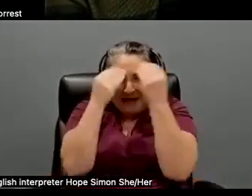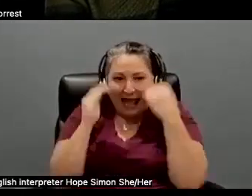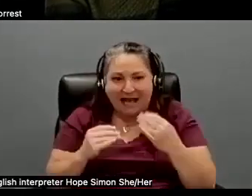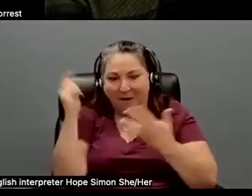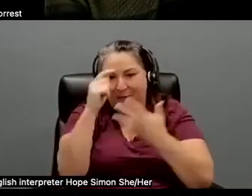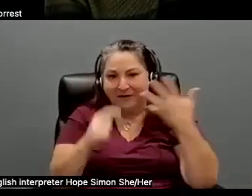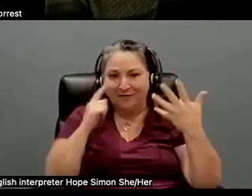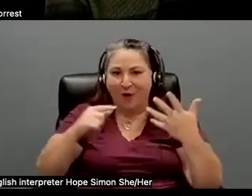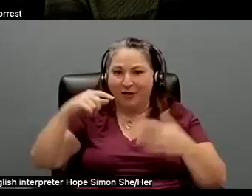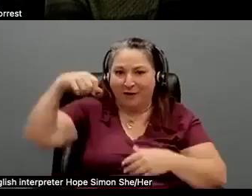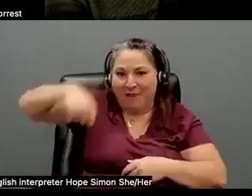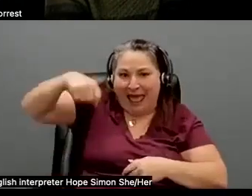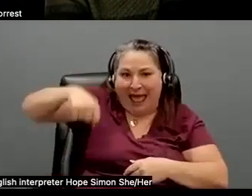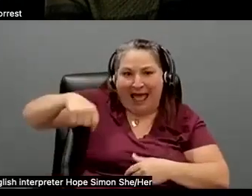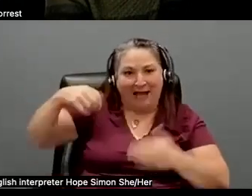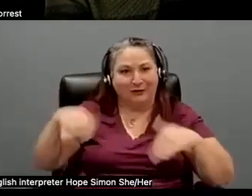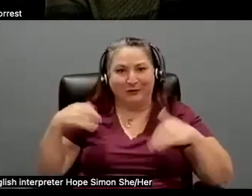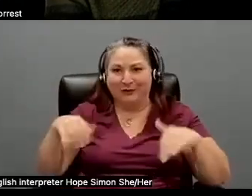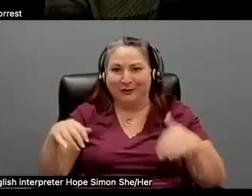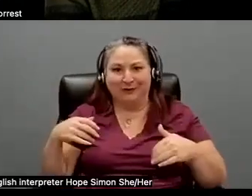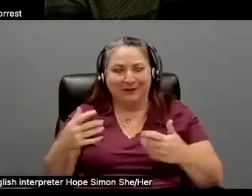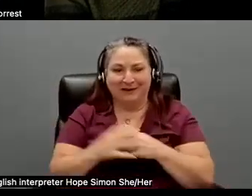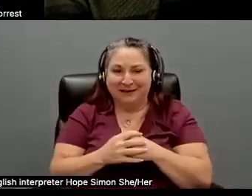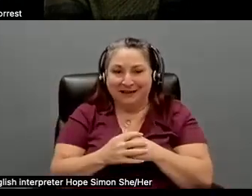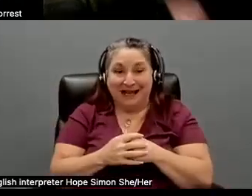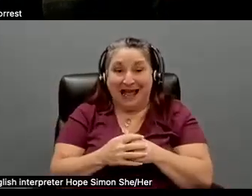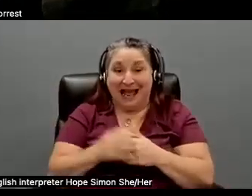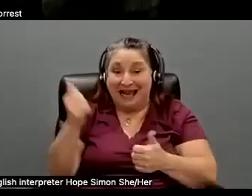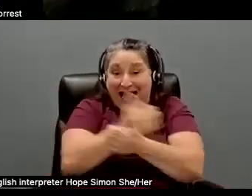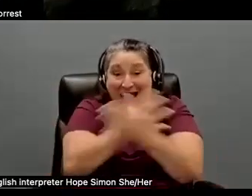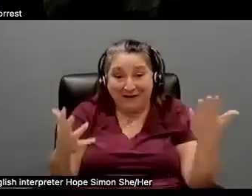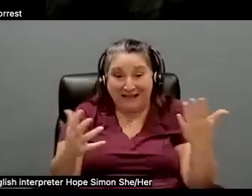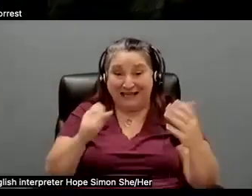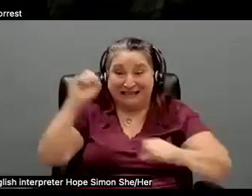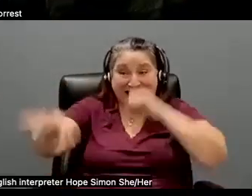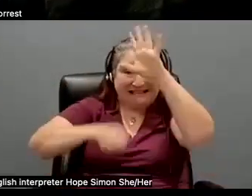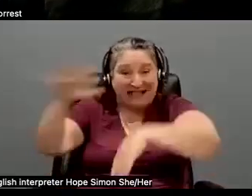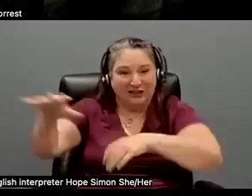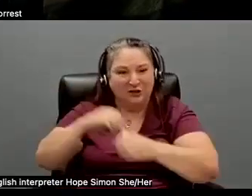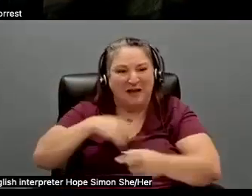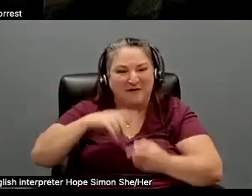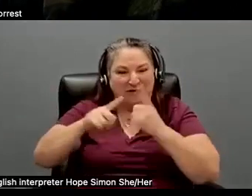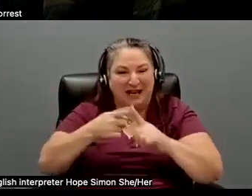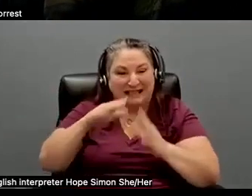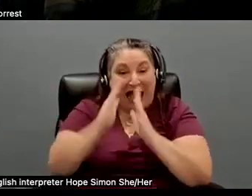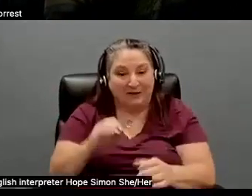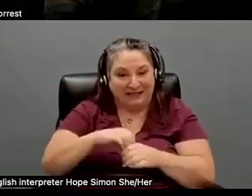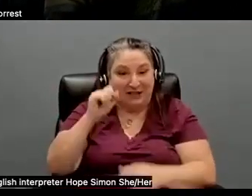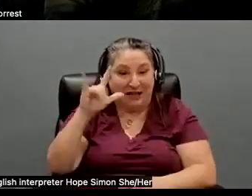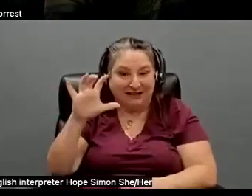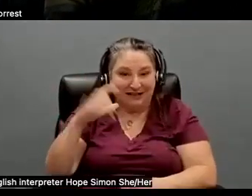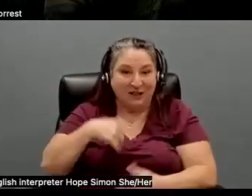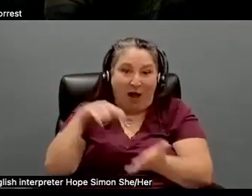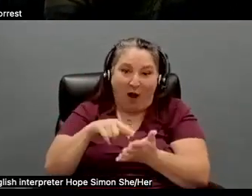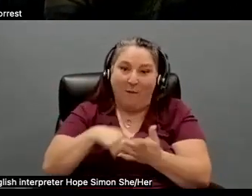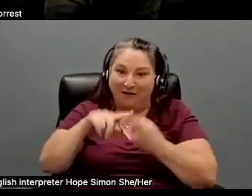mean, all of this stuff in a bag. And you know, the thing is, is that everything shipped to my friend's house in Salt Lake. So I owe my friend like a nice